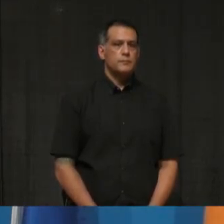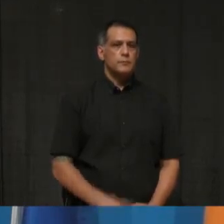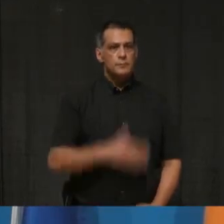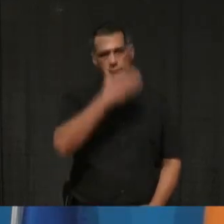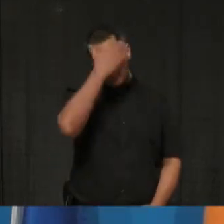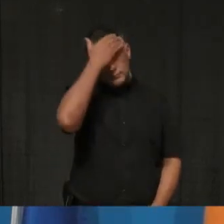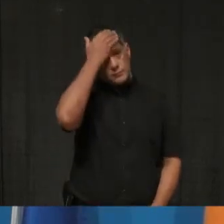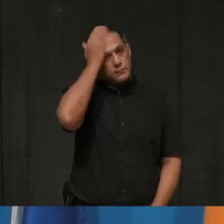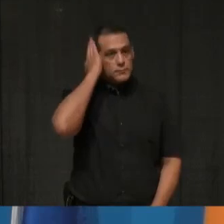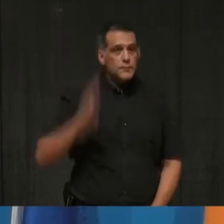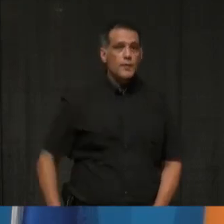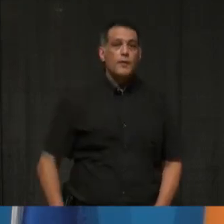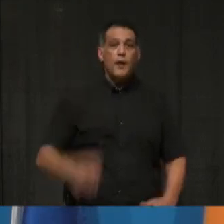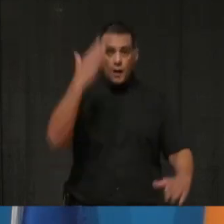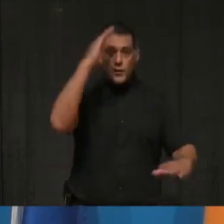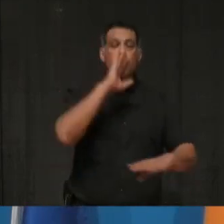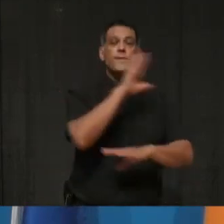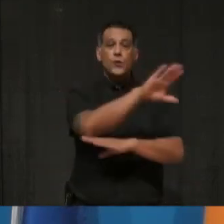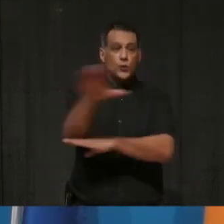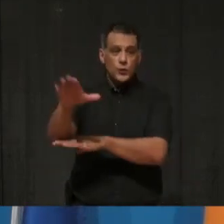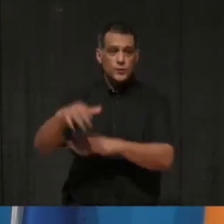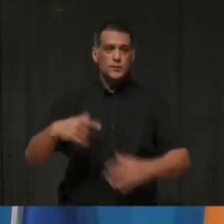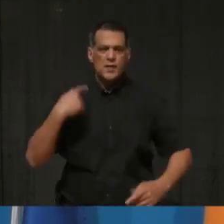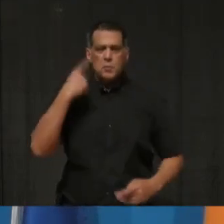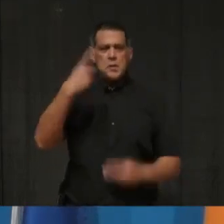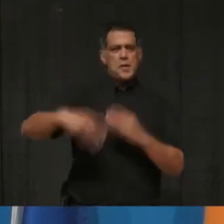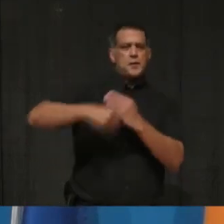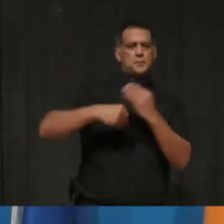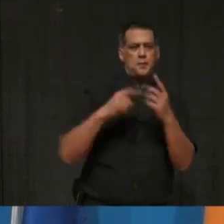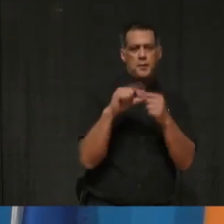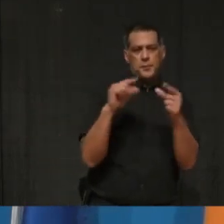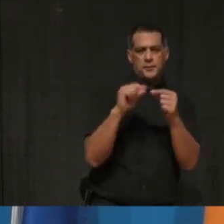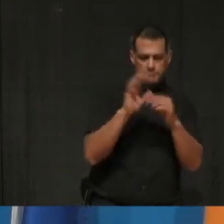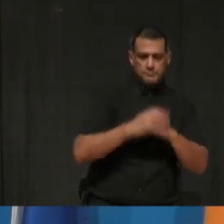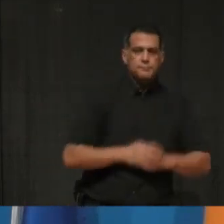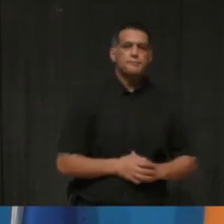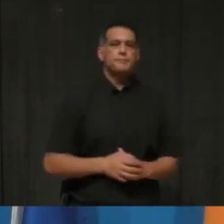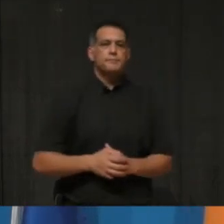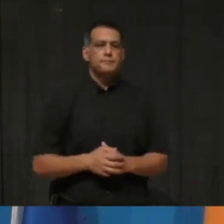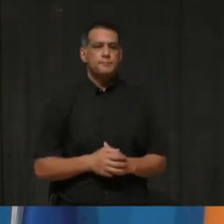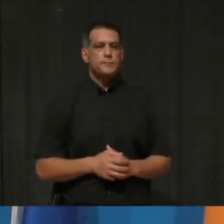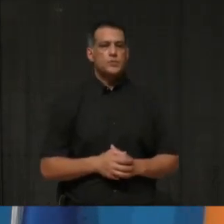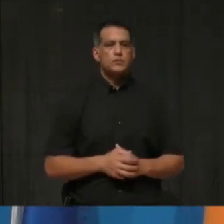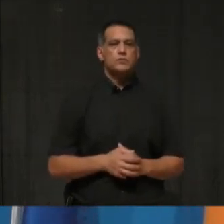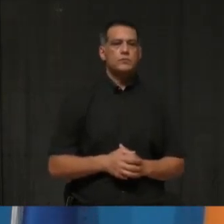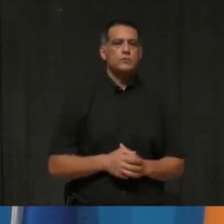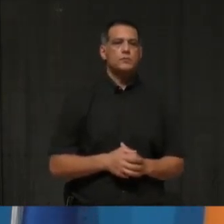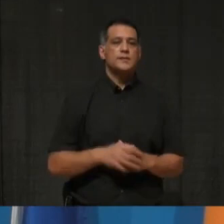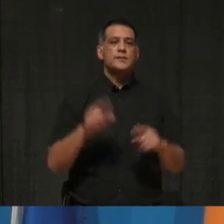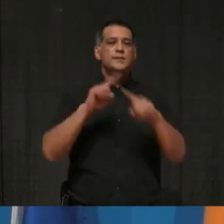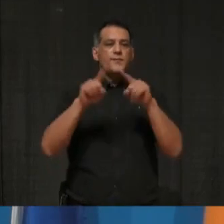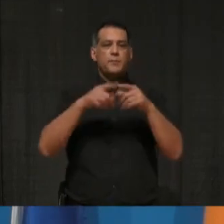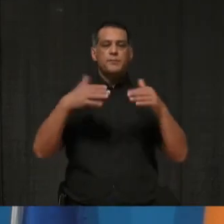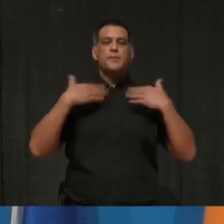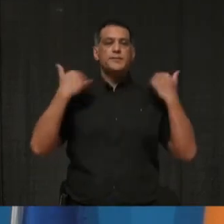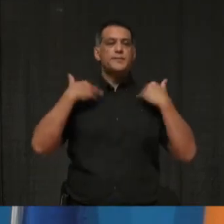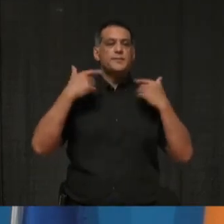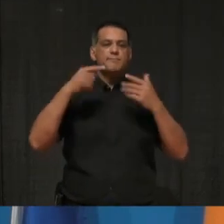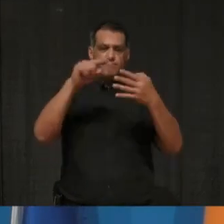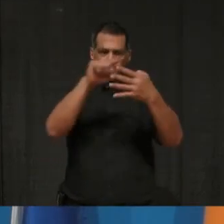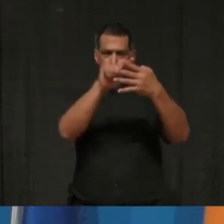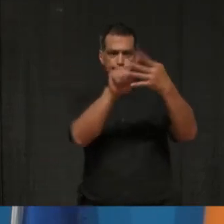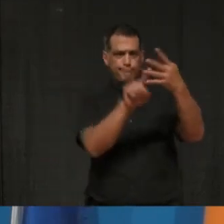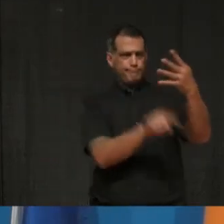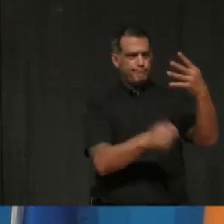Yeah. Hi. Good afternoon. Just to build on that, um, the multi-ministry task force, so led by the ministry of labor along with